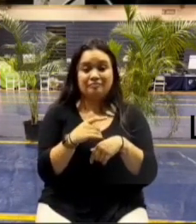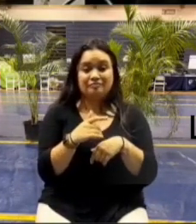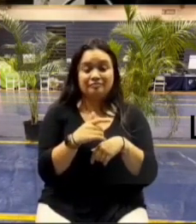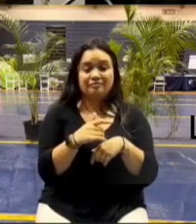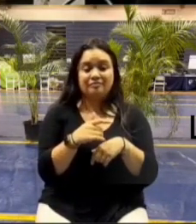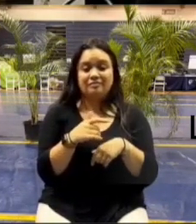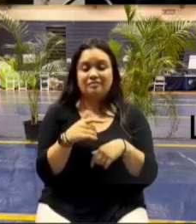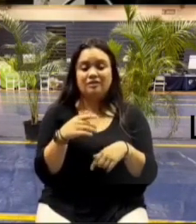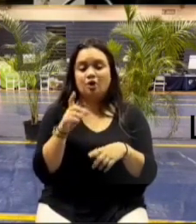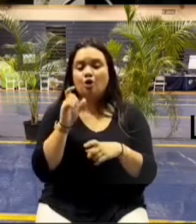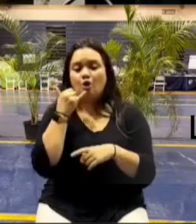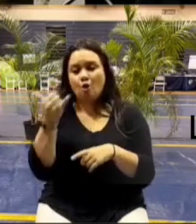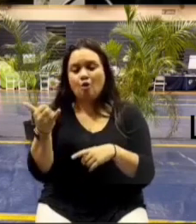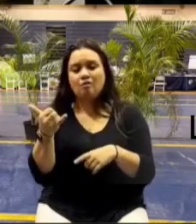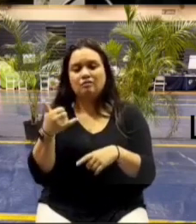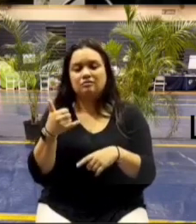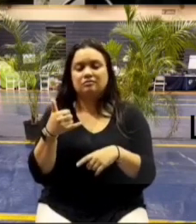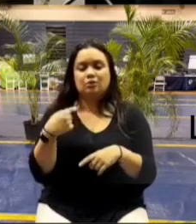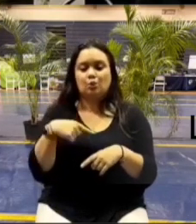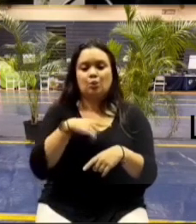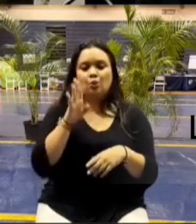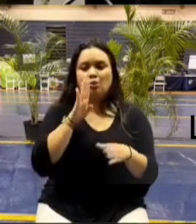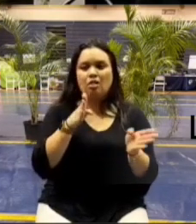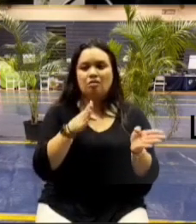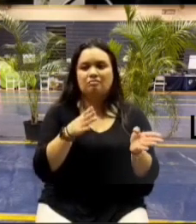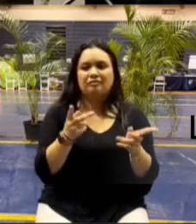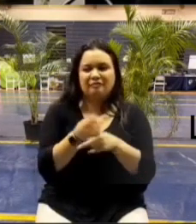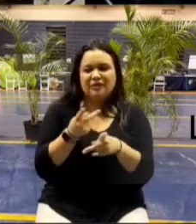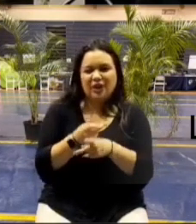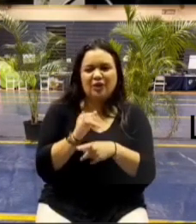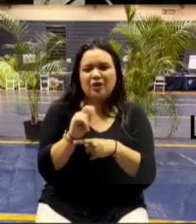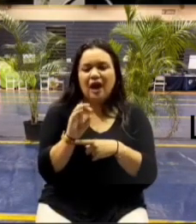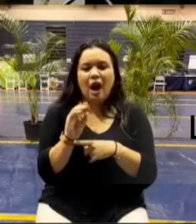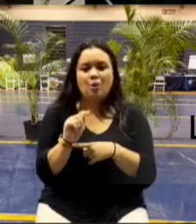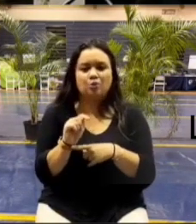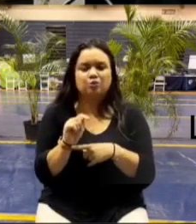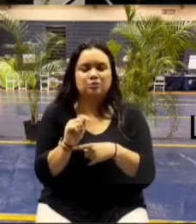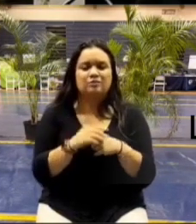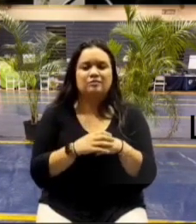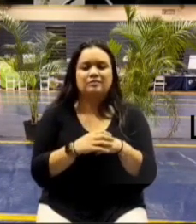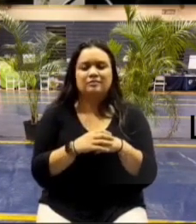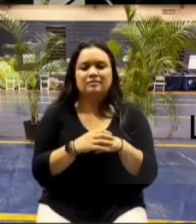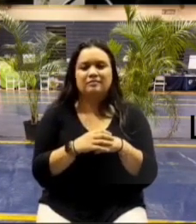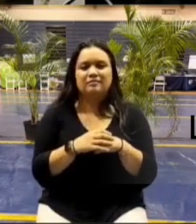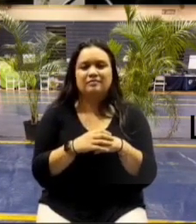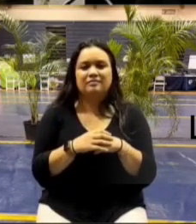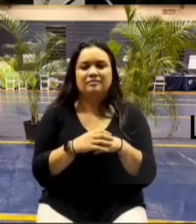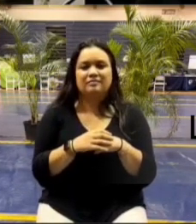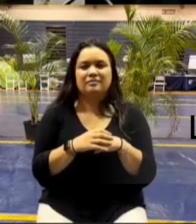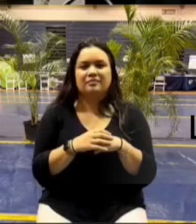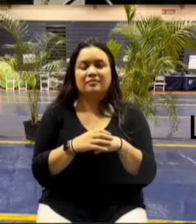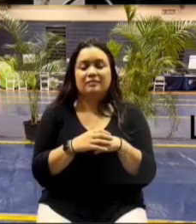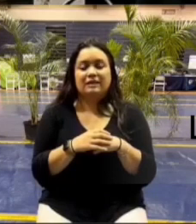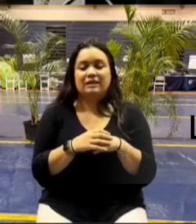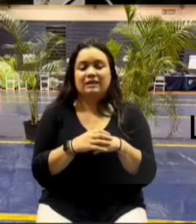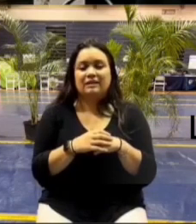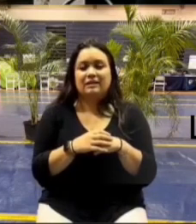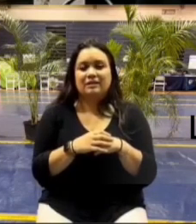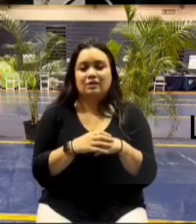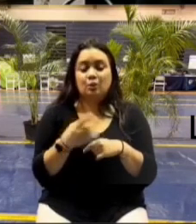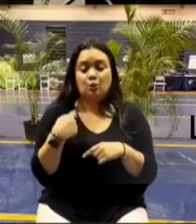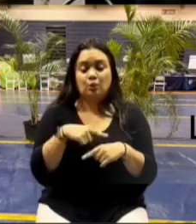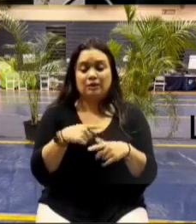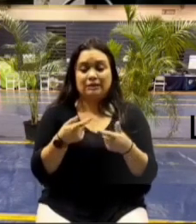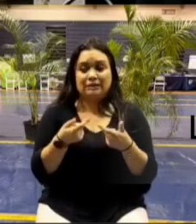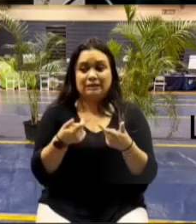we'll sort something out i'd say that though a little bit tongue-in-cheek but i said we are still dealing